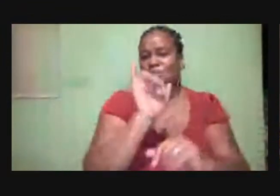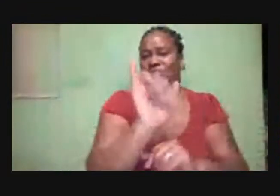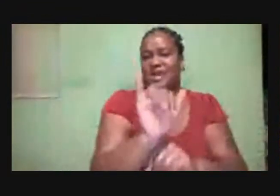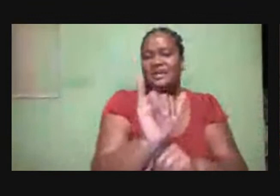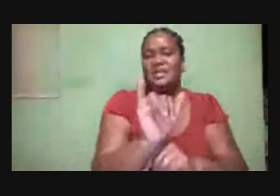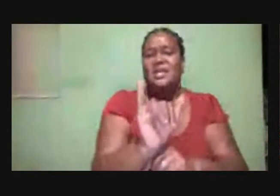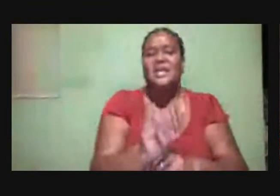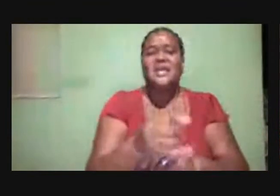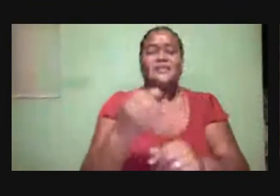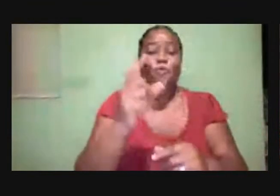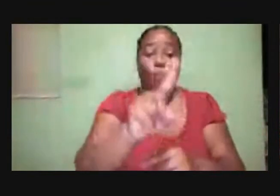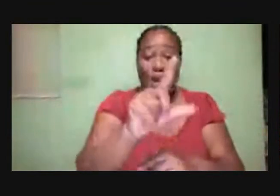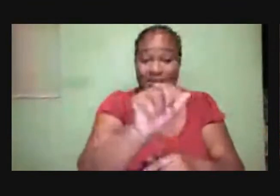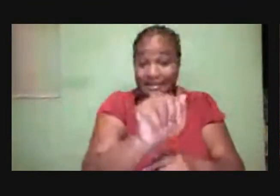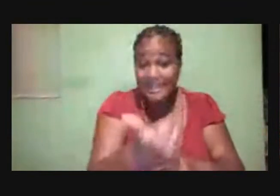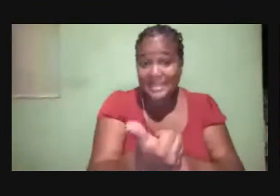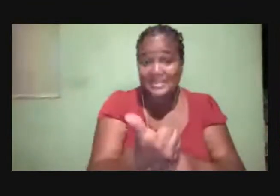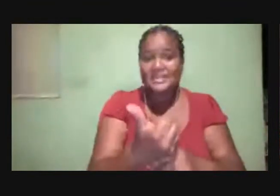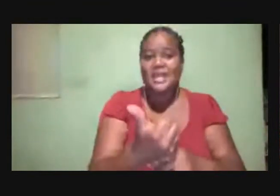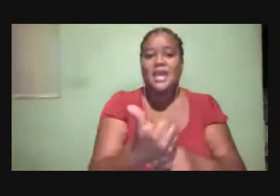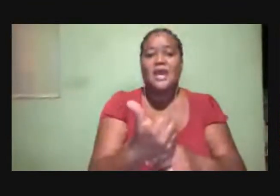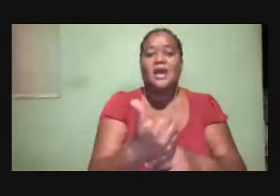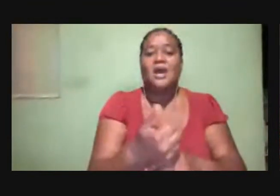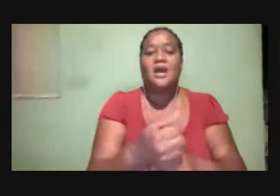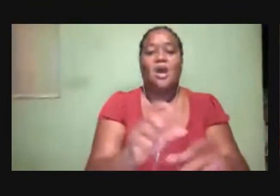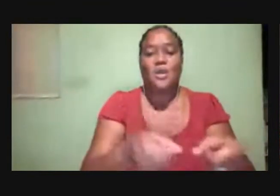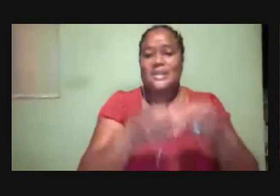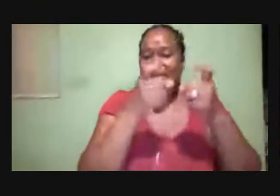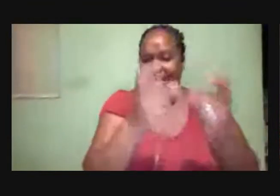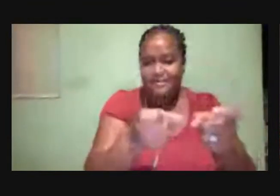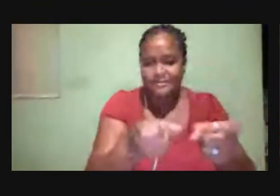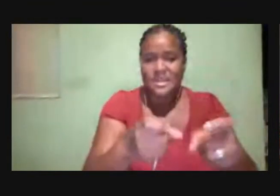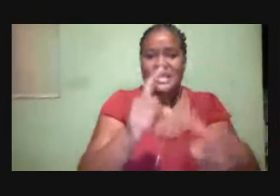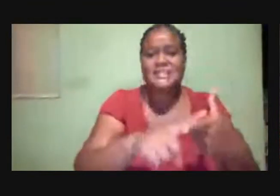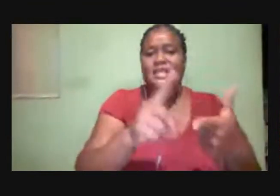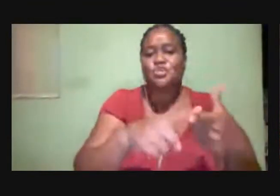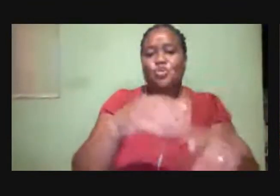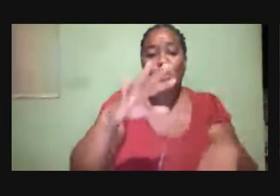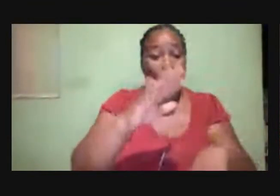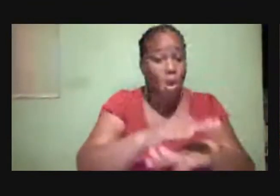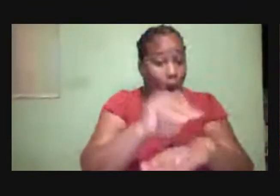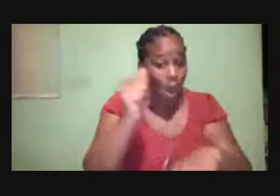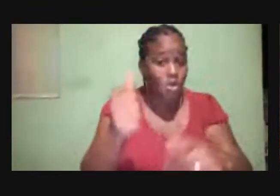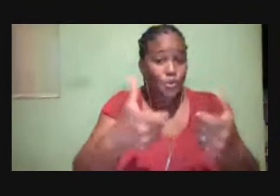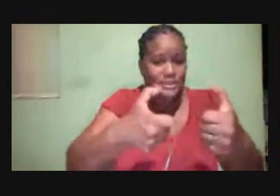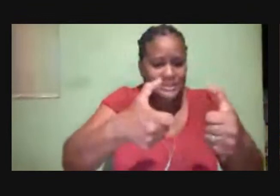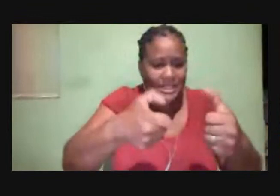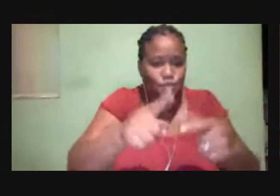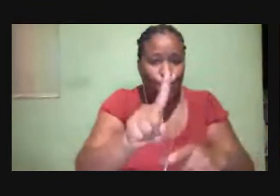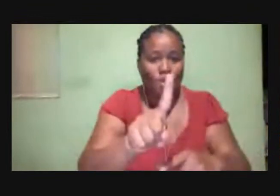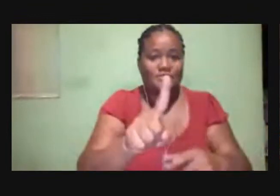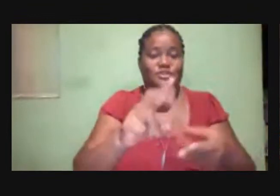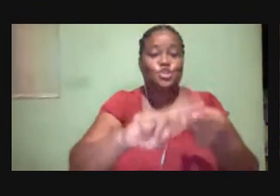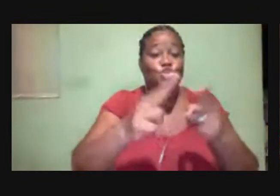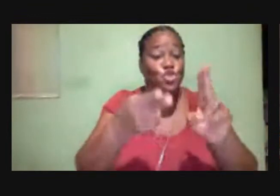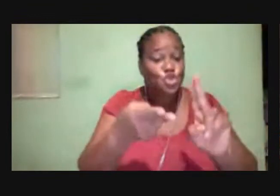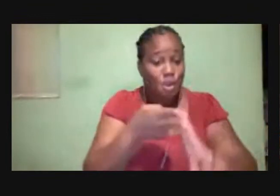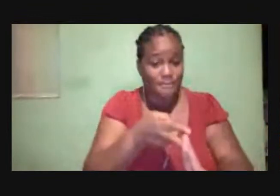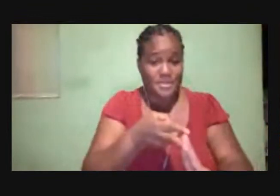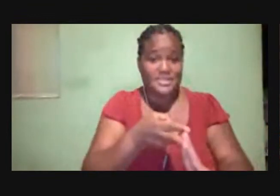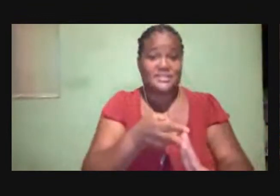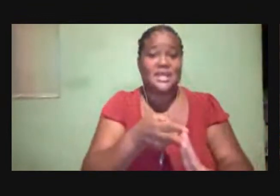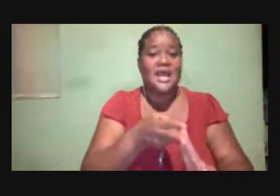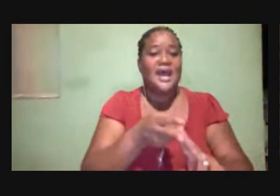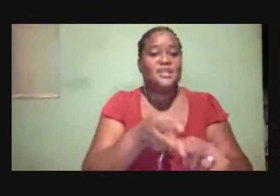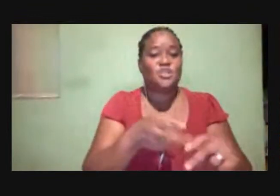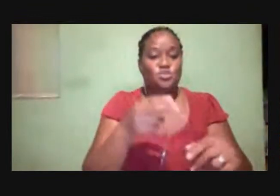for tithe offering. Give donation or make gifts. Then you call or text one of these numbers. And of course